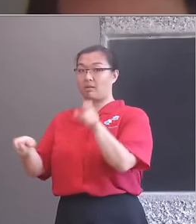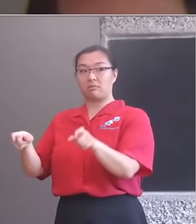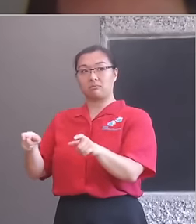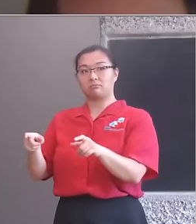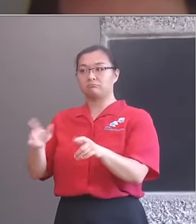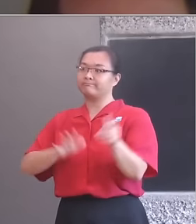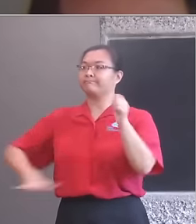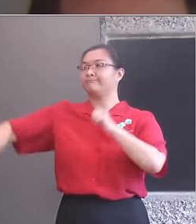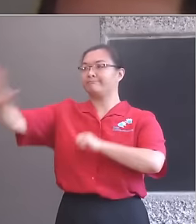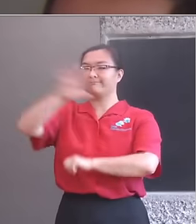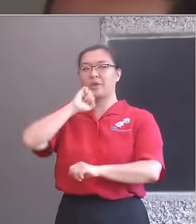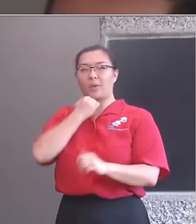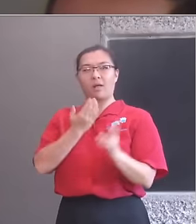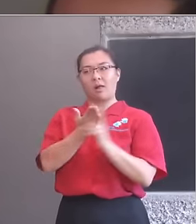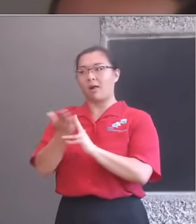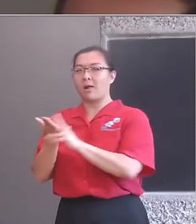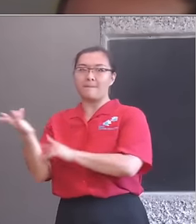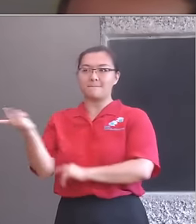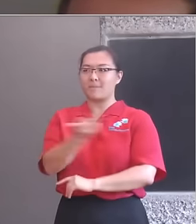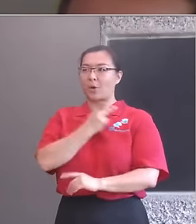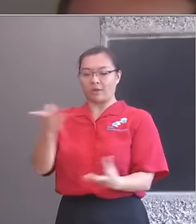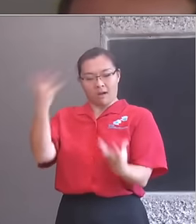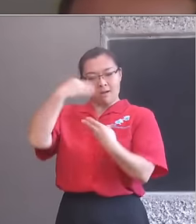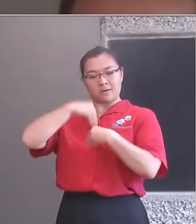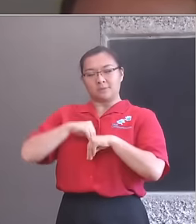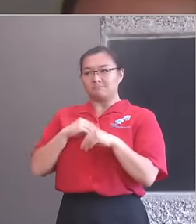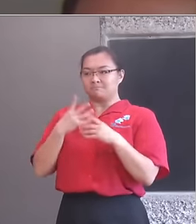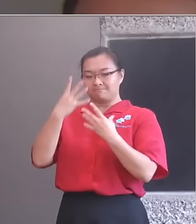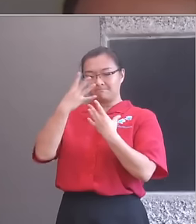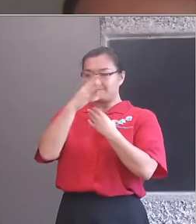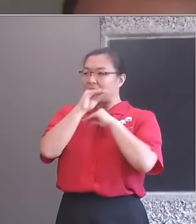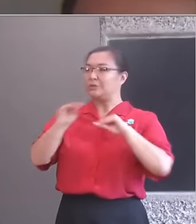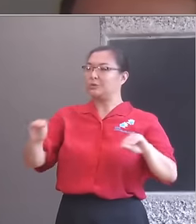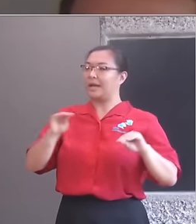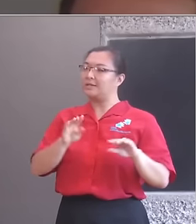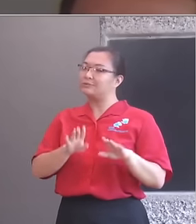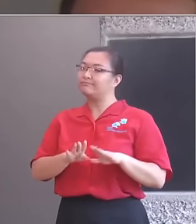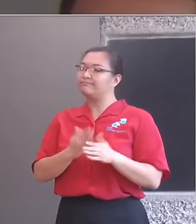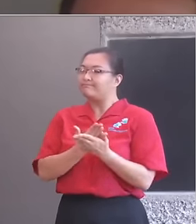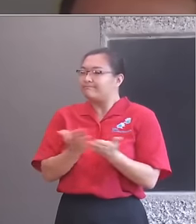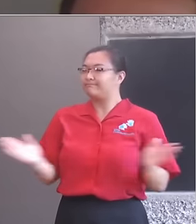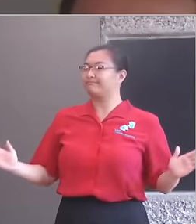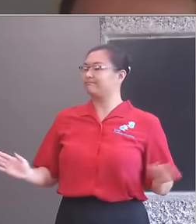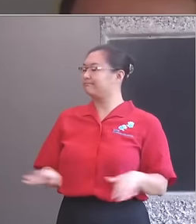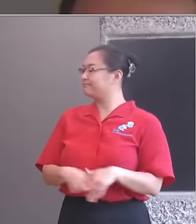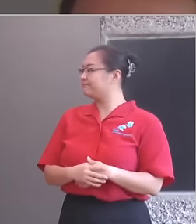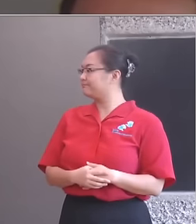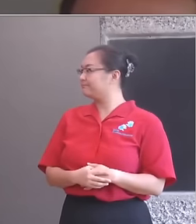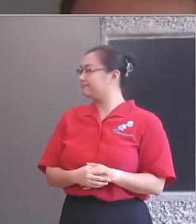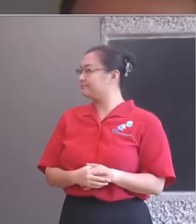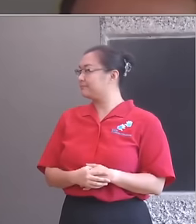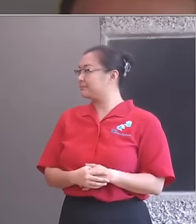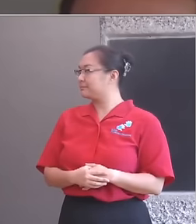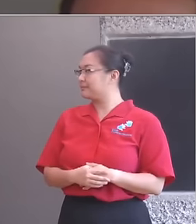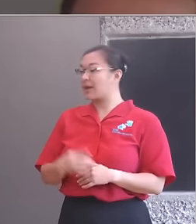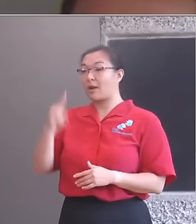emphasis on a rich cultural education for all in our schools are a shared objective that I'm confident that this